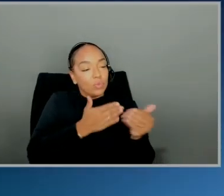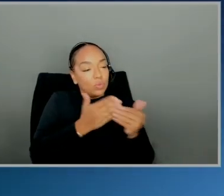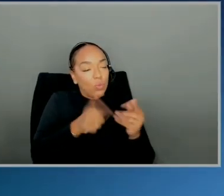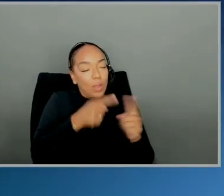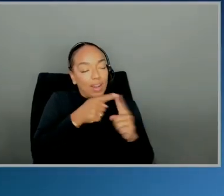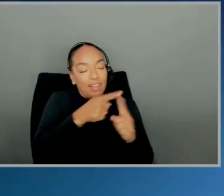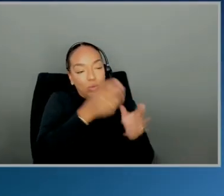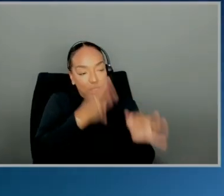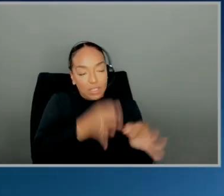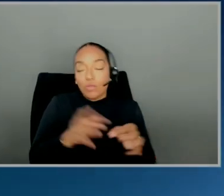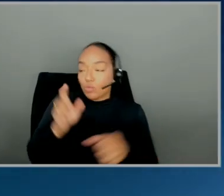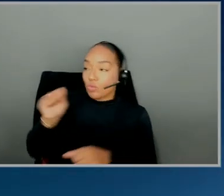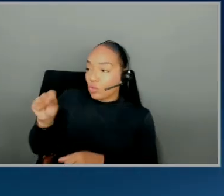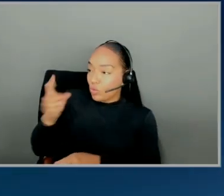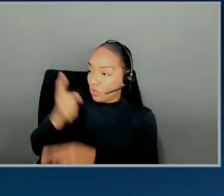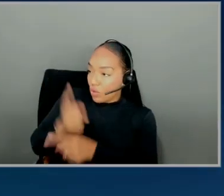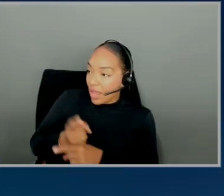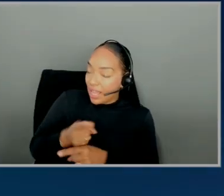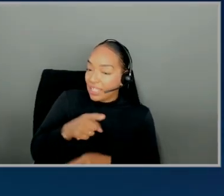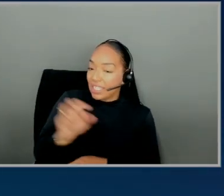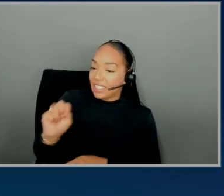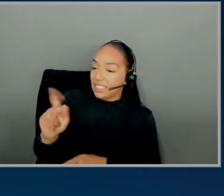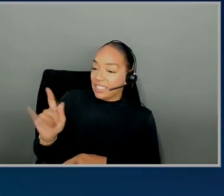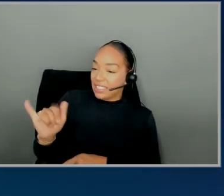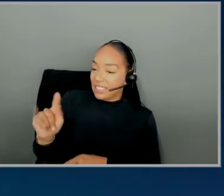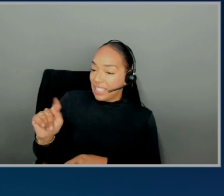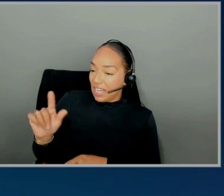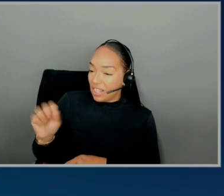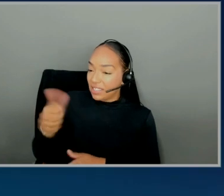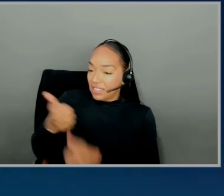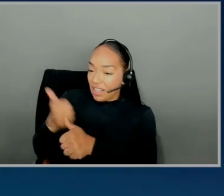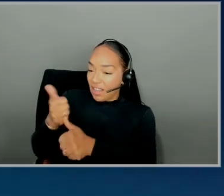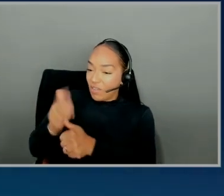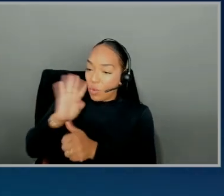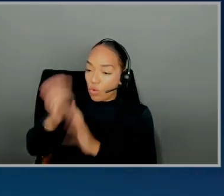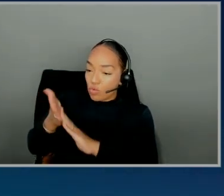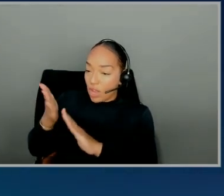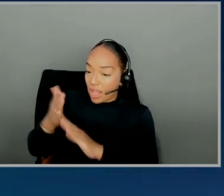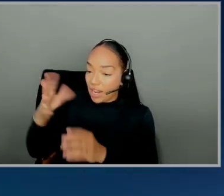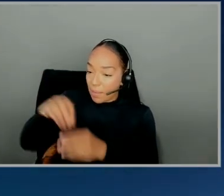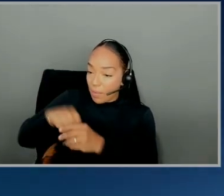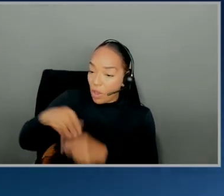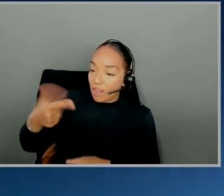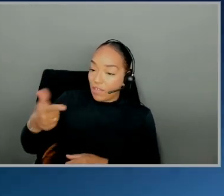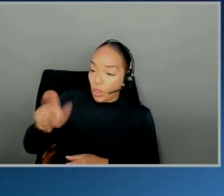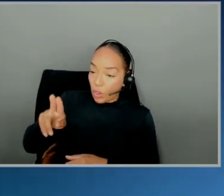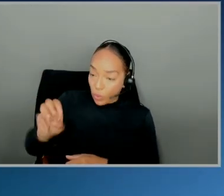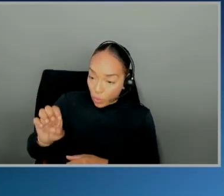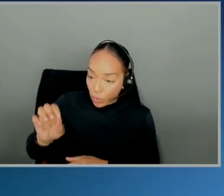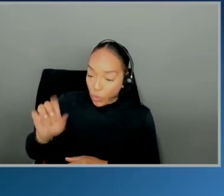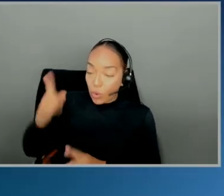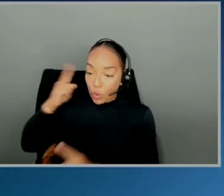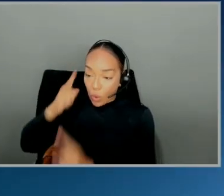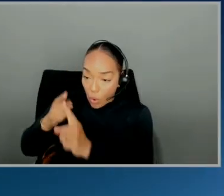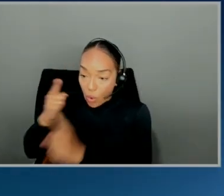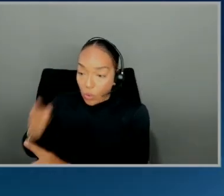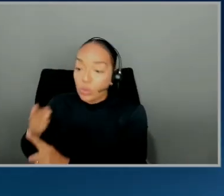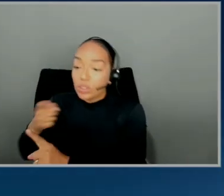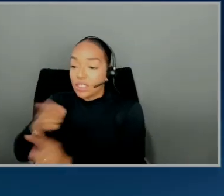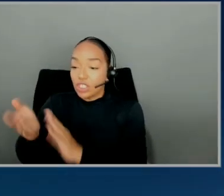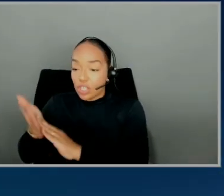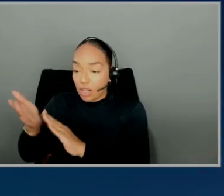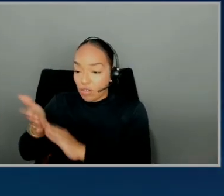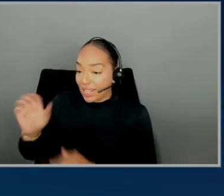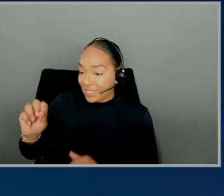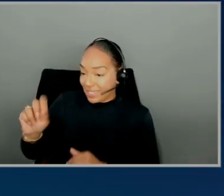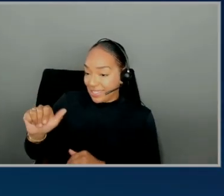schedules it, schedules and runs it. As part of that, the Glue goes and generates the stats file, and those stats